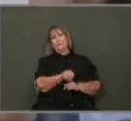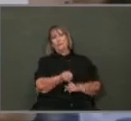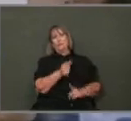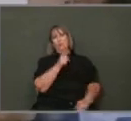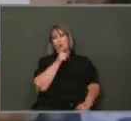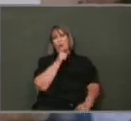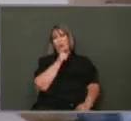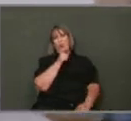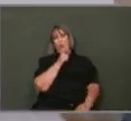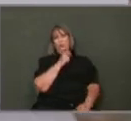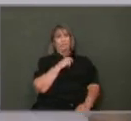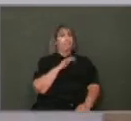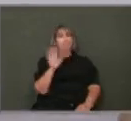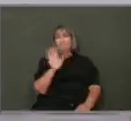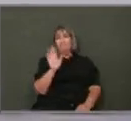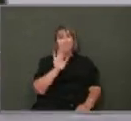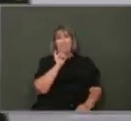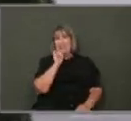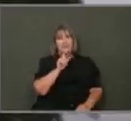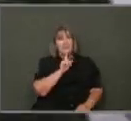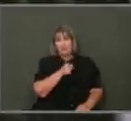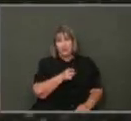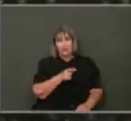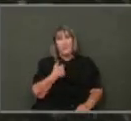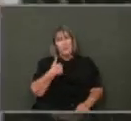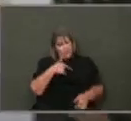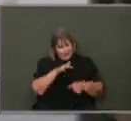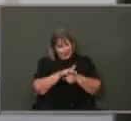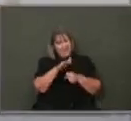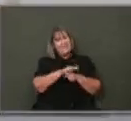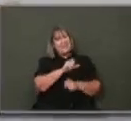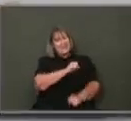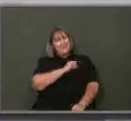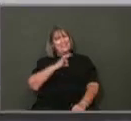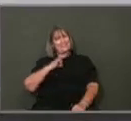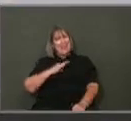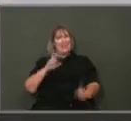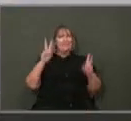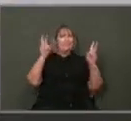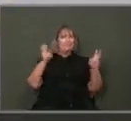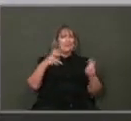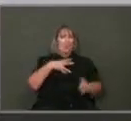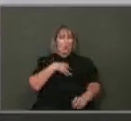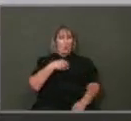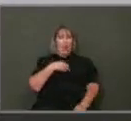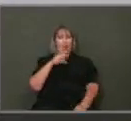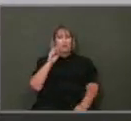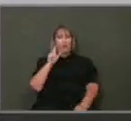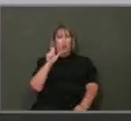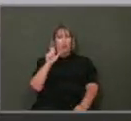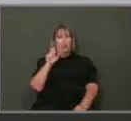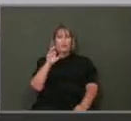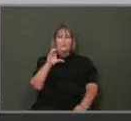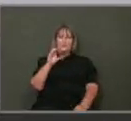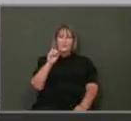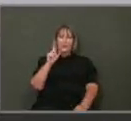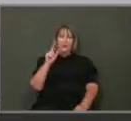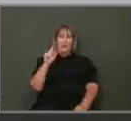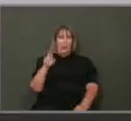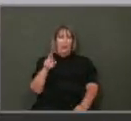They shouldn't be saying that. We have adequate staffing there in white-collar. I will tell you that they're not